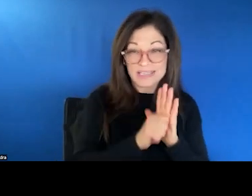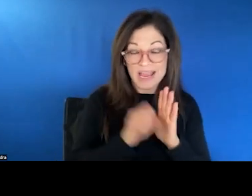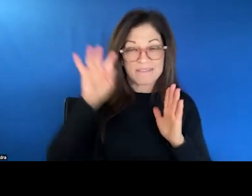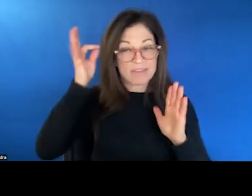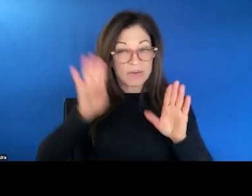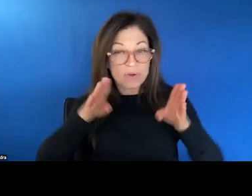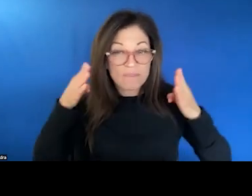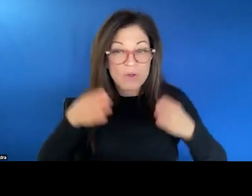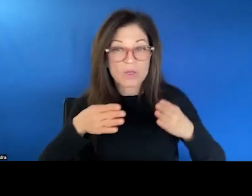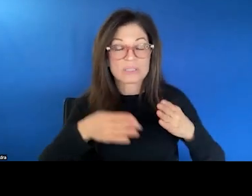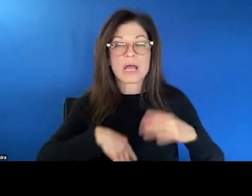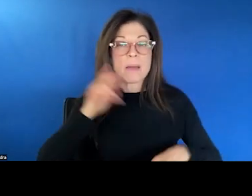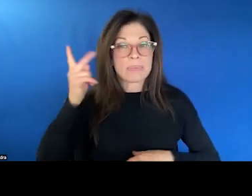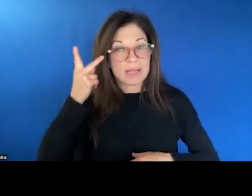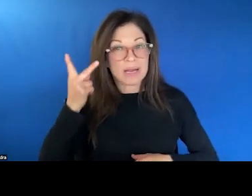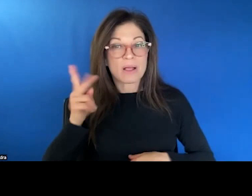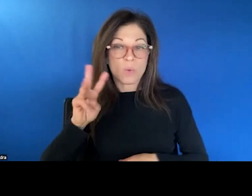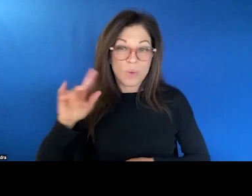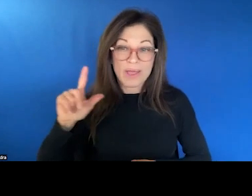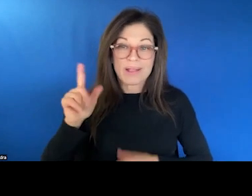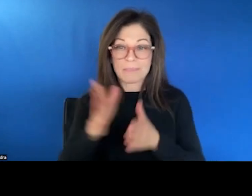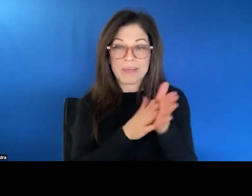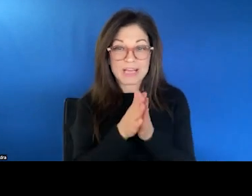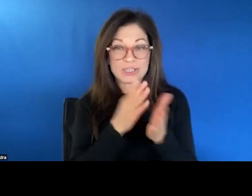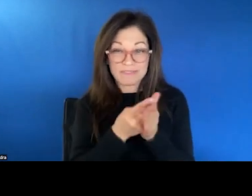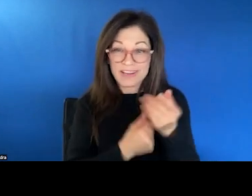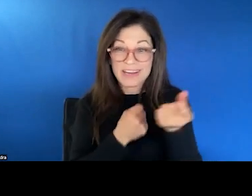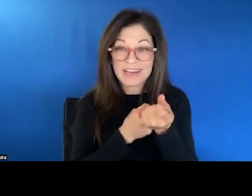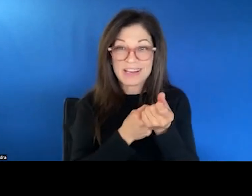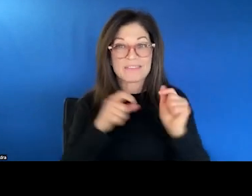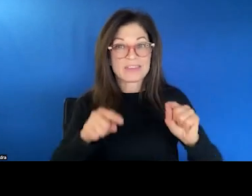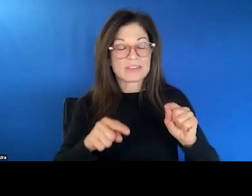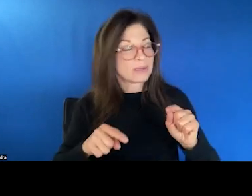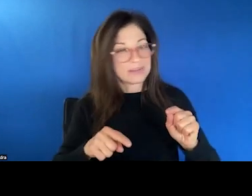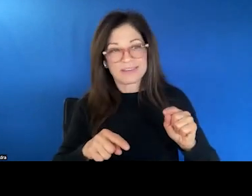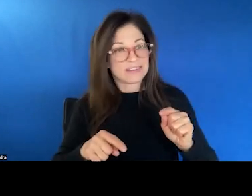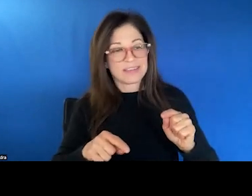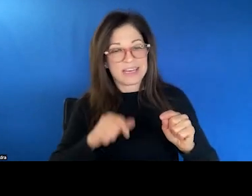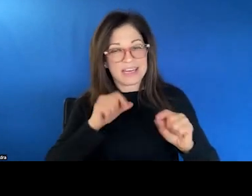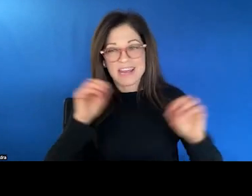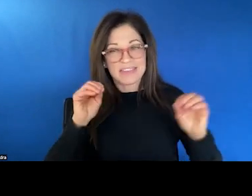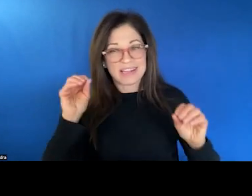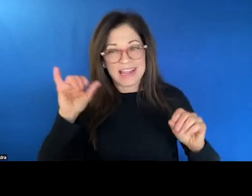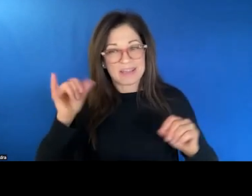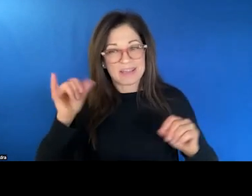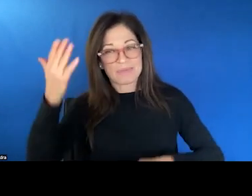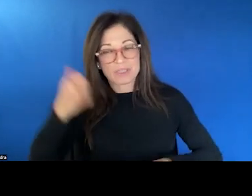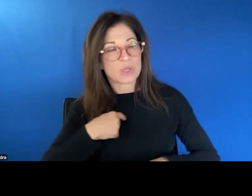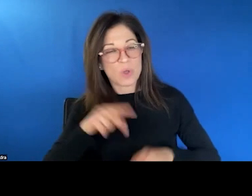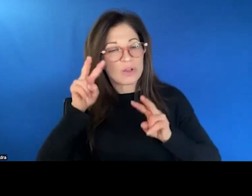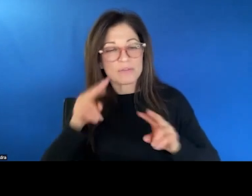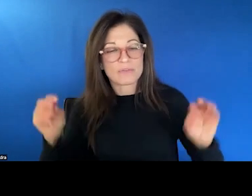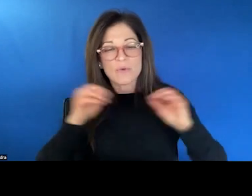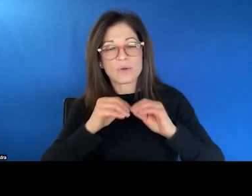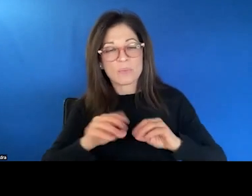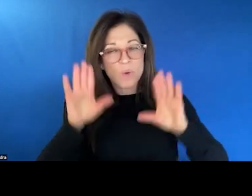will, passion and funding of this is like none we've ever seen. So look forward to more rich discussion